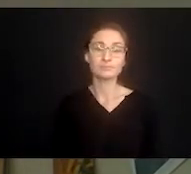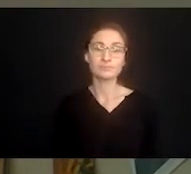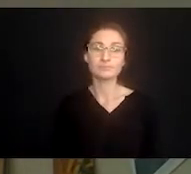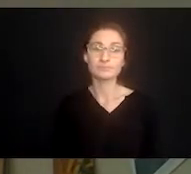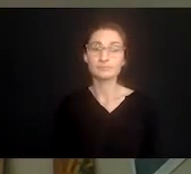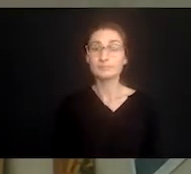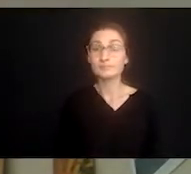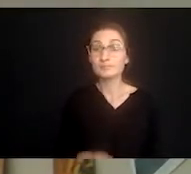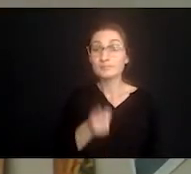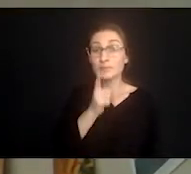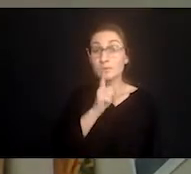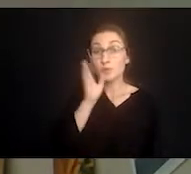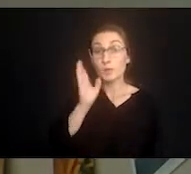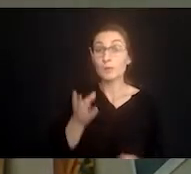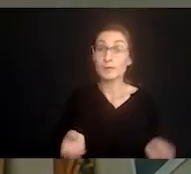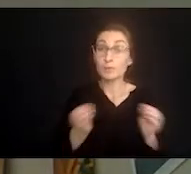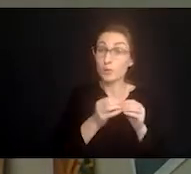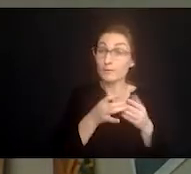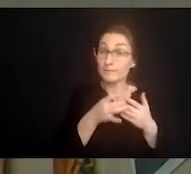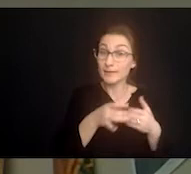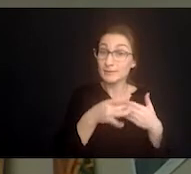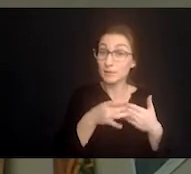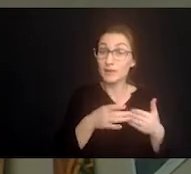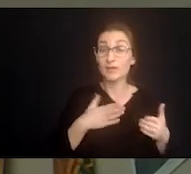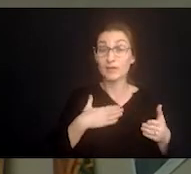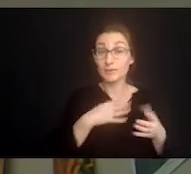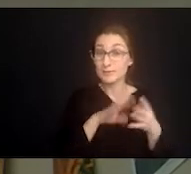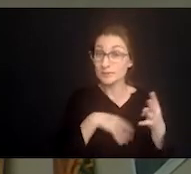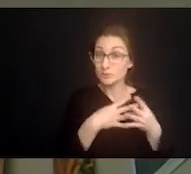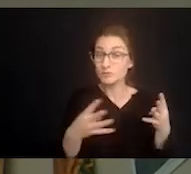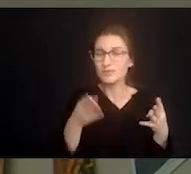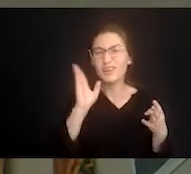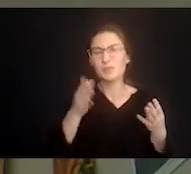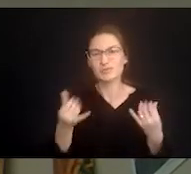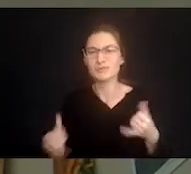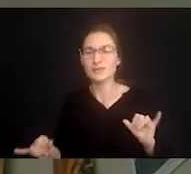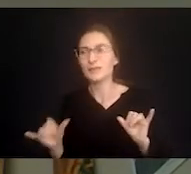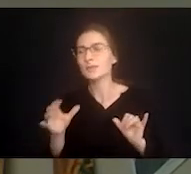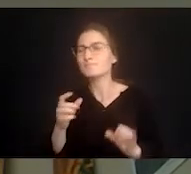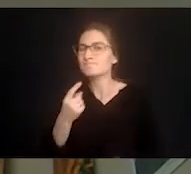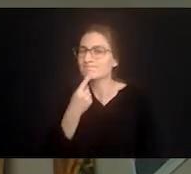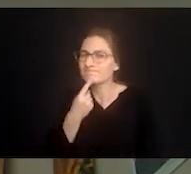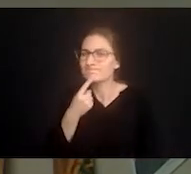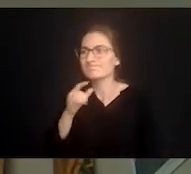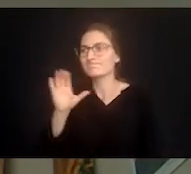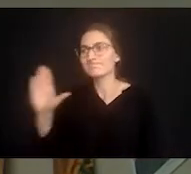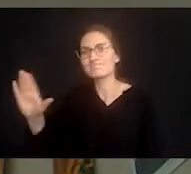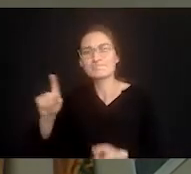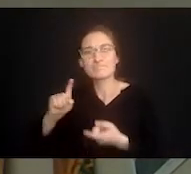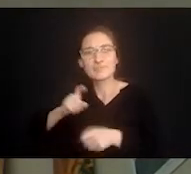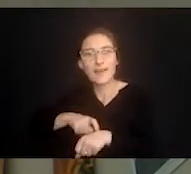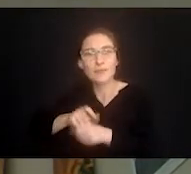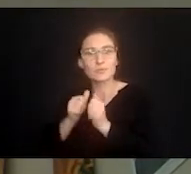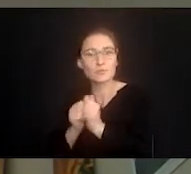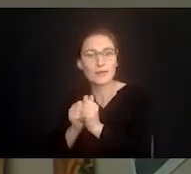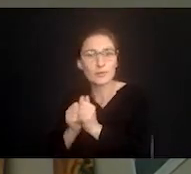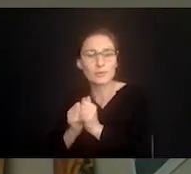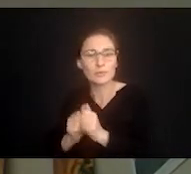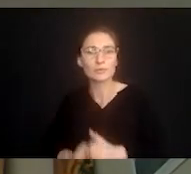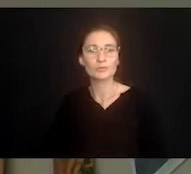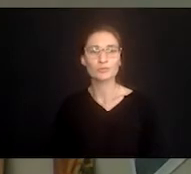schedule at that point in time I'm also going to find myself missing the time we spent together while I was doing this care.